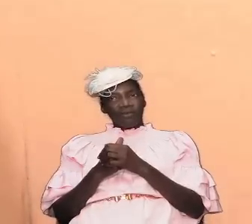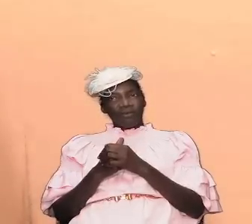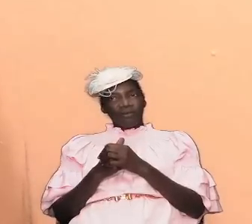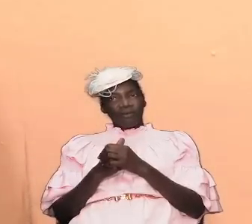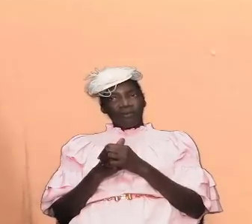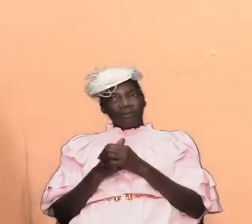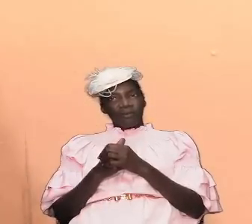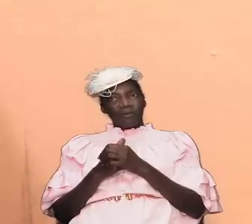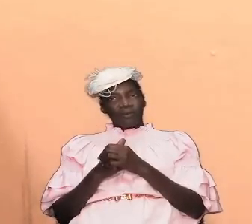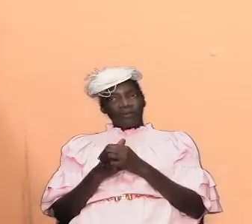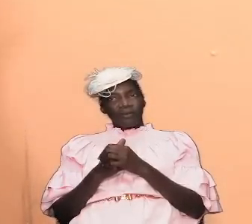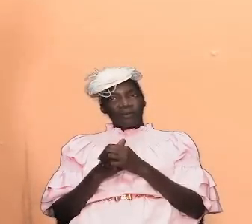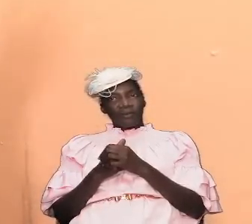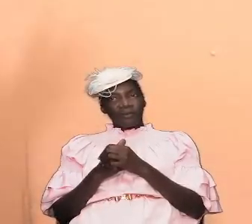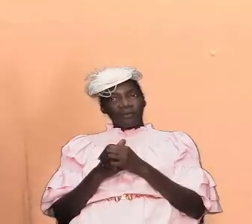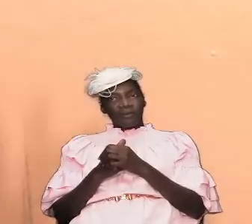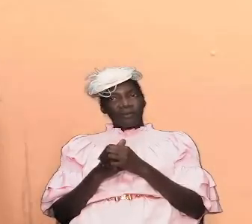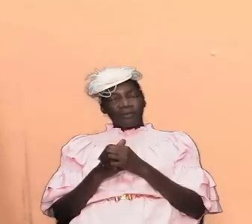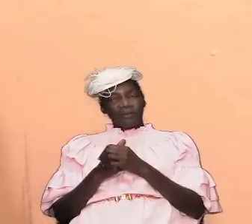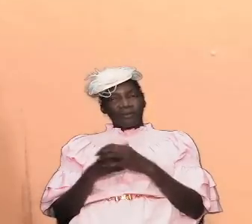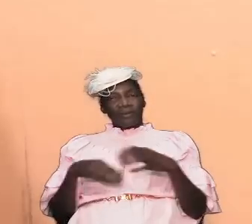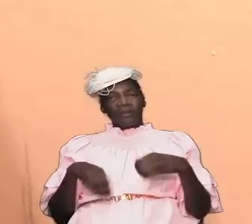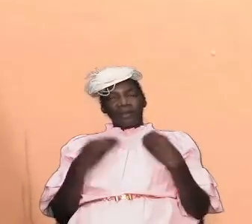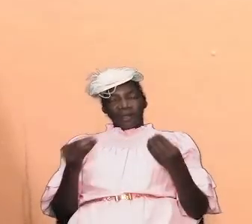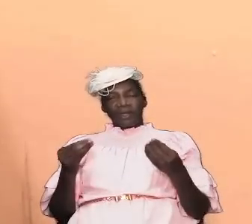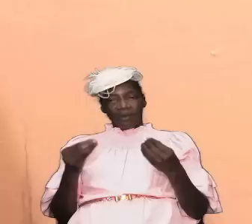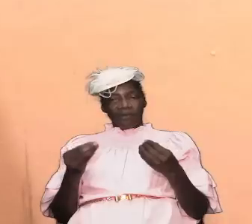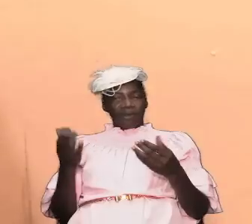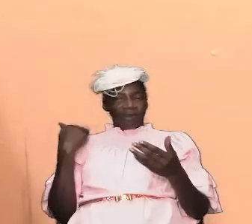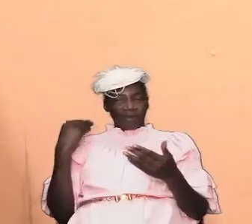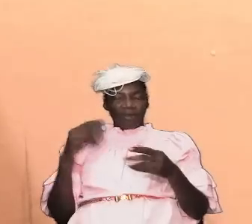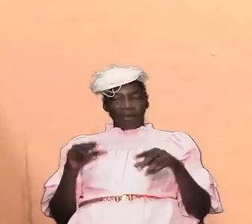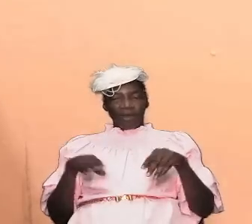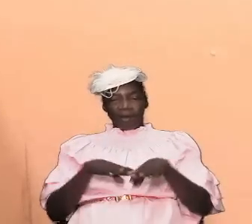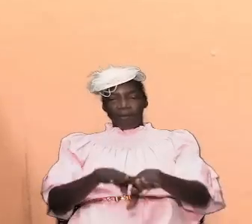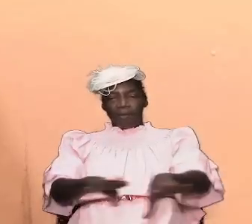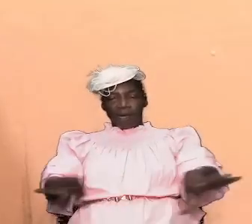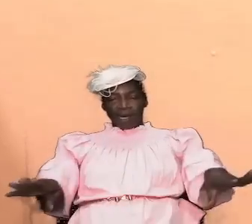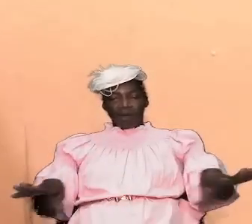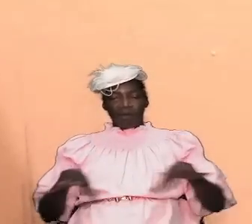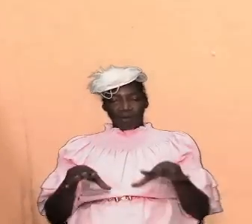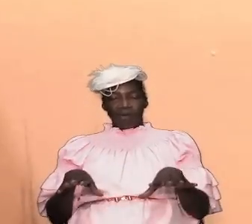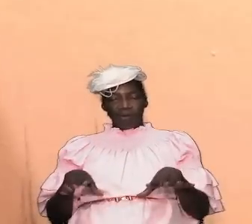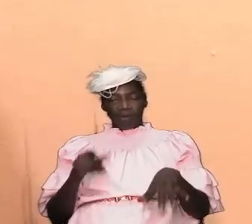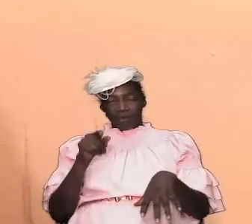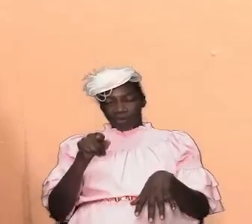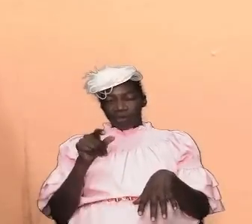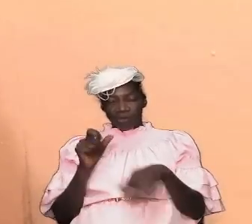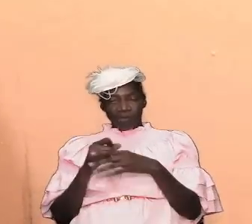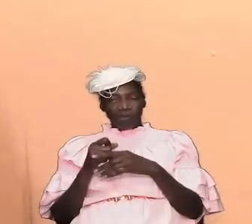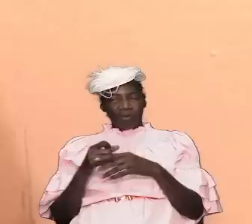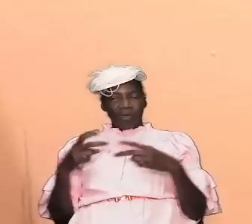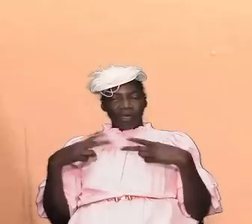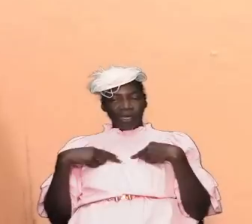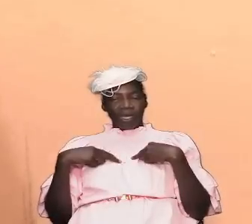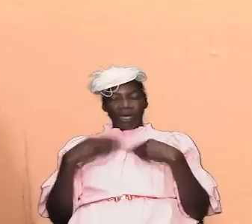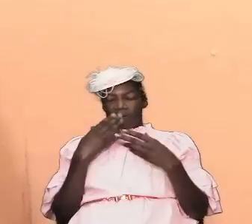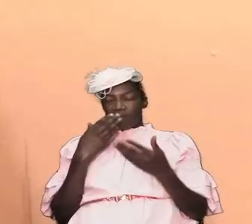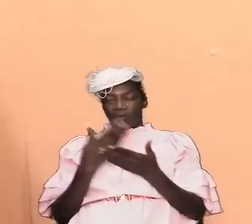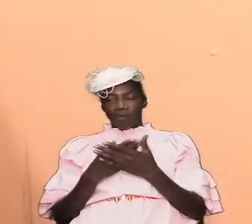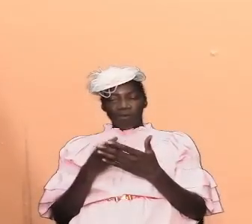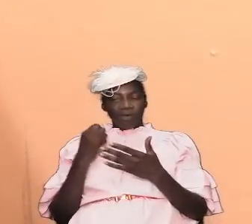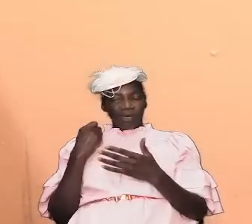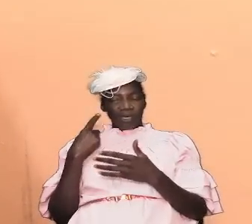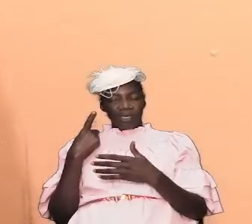and i'm giving us this background so that we can have a good understanding